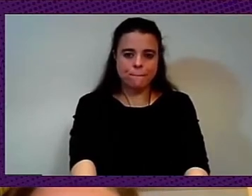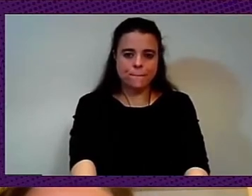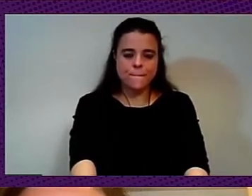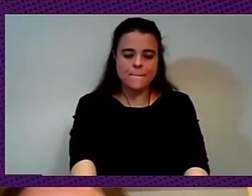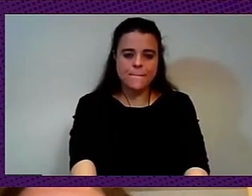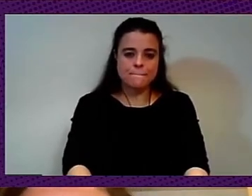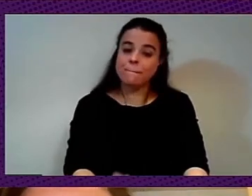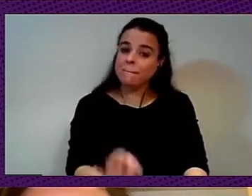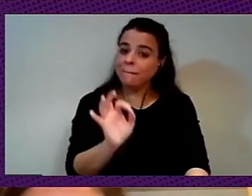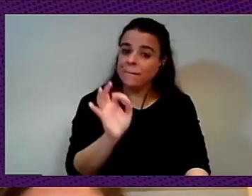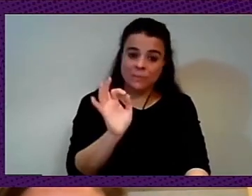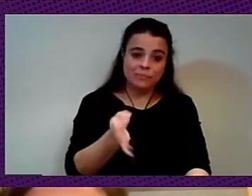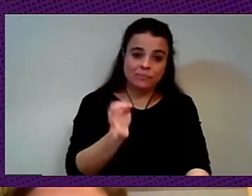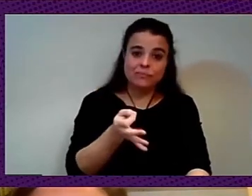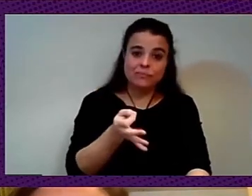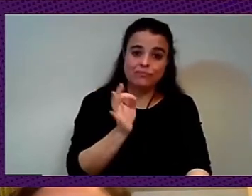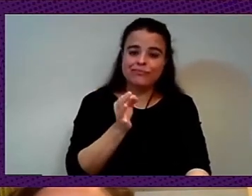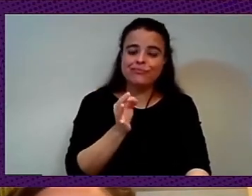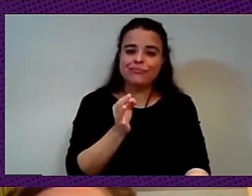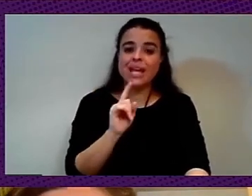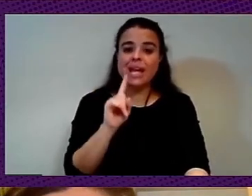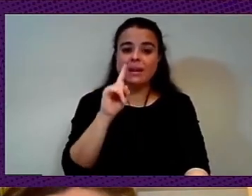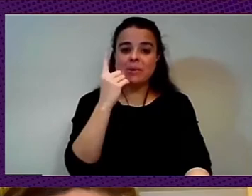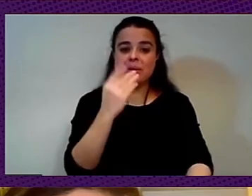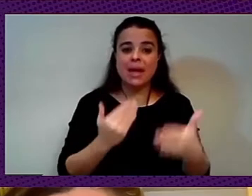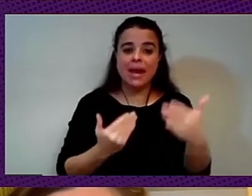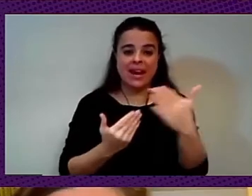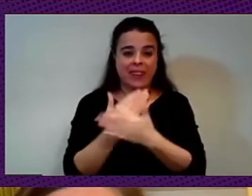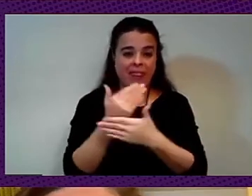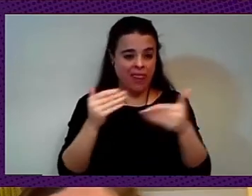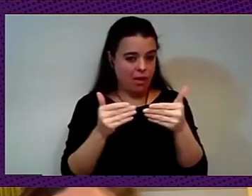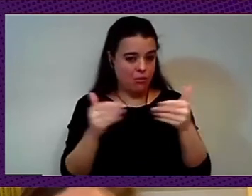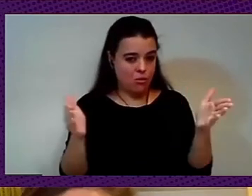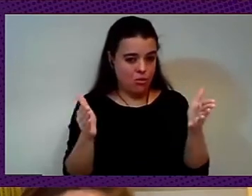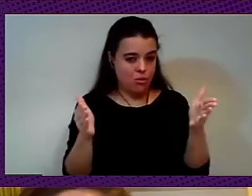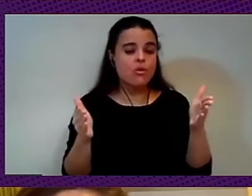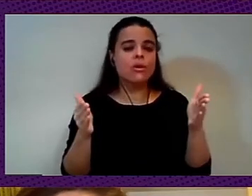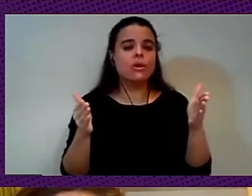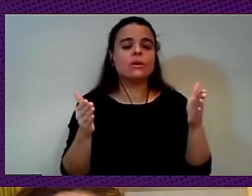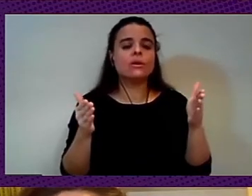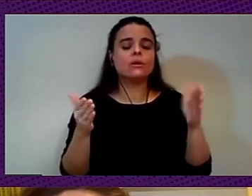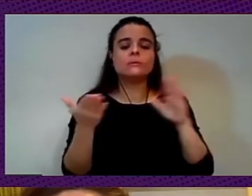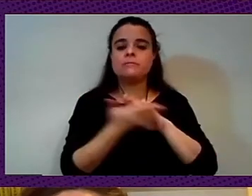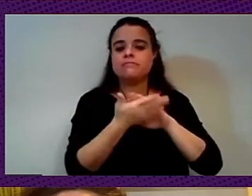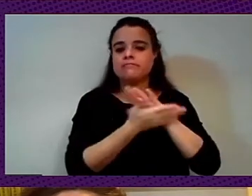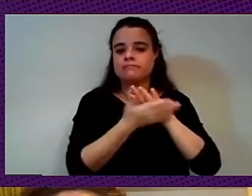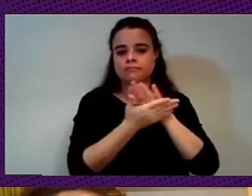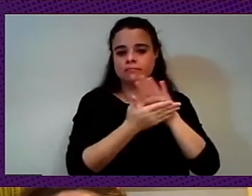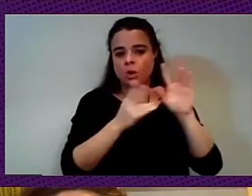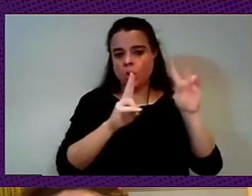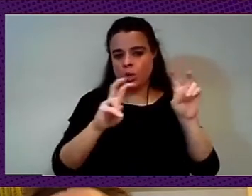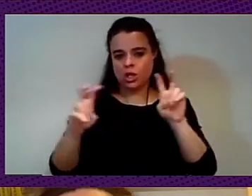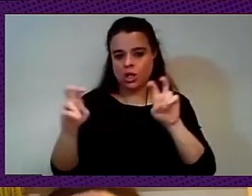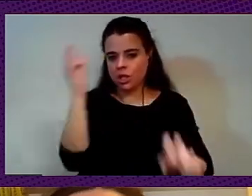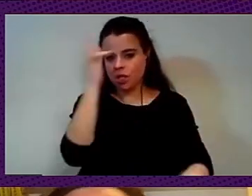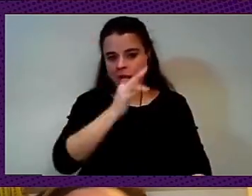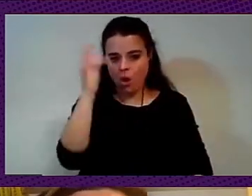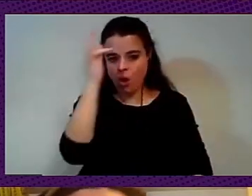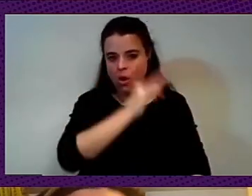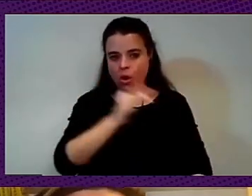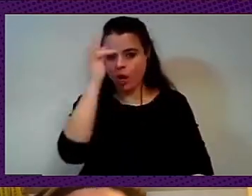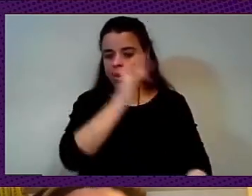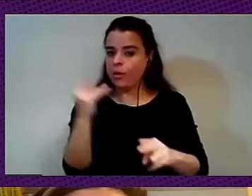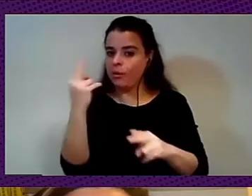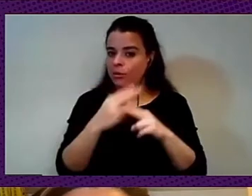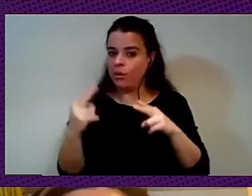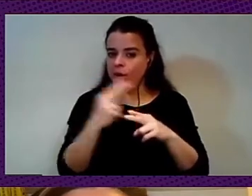basically, was based on an idea, like, apart from the startup nation, apart from all this entrepreneurship,